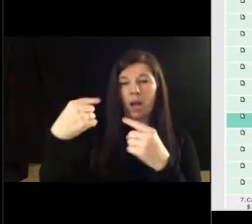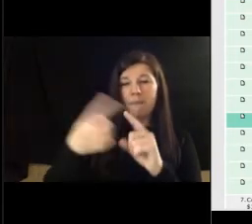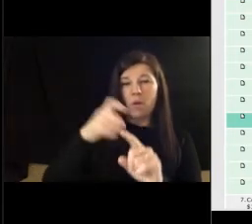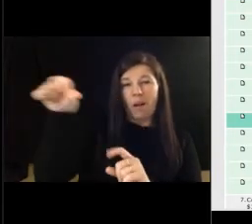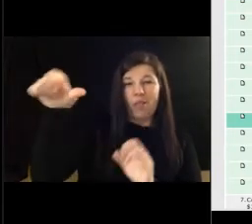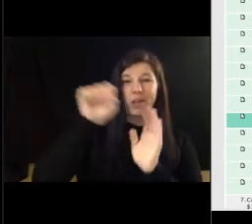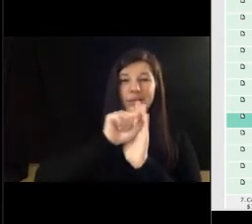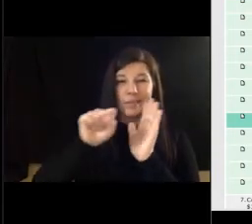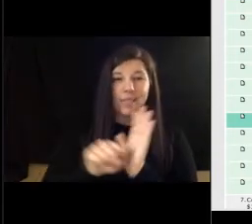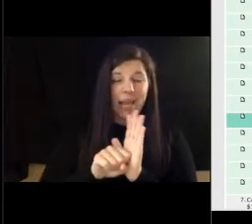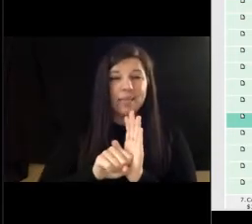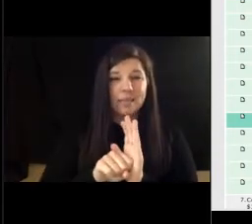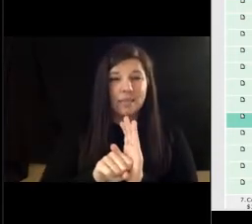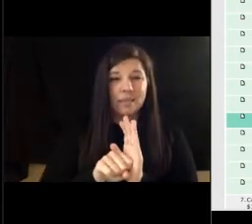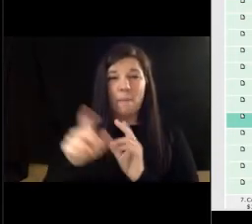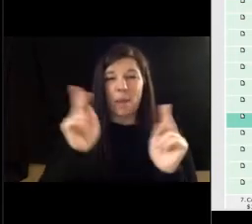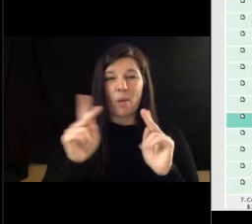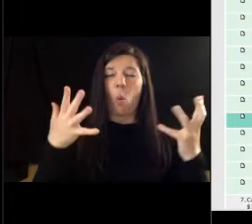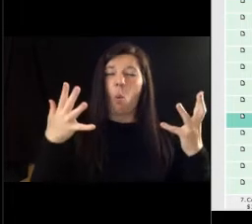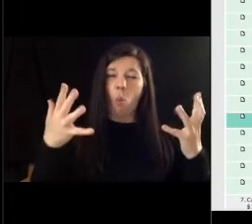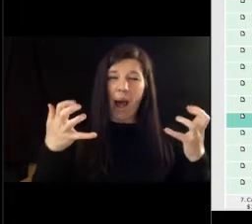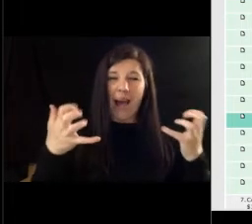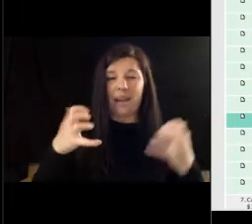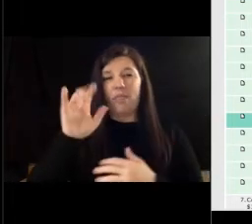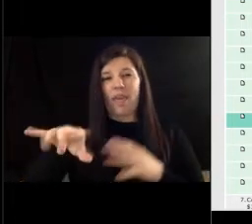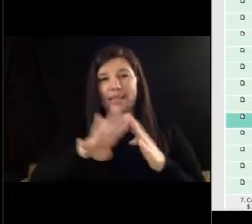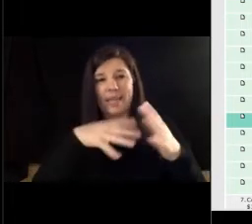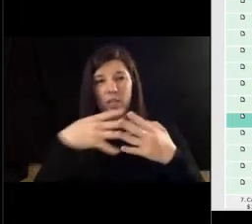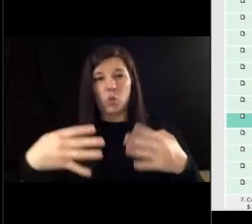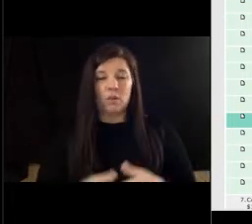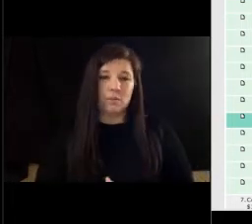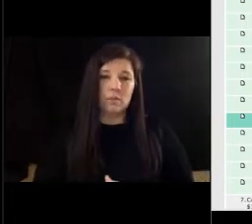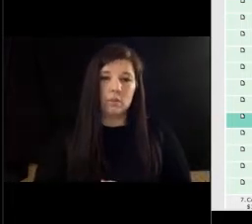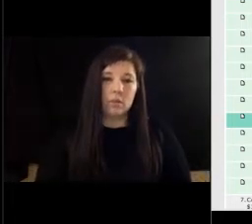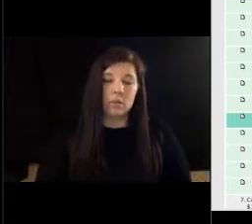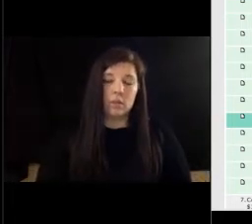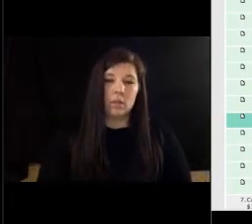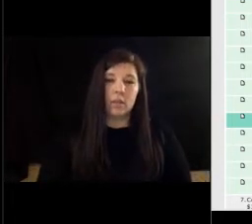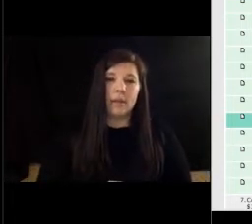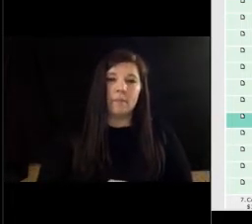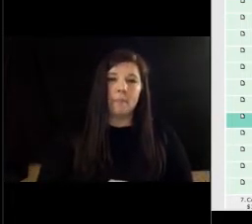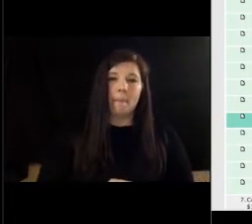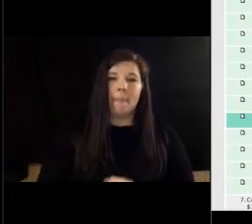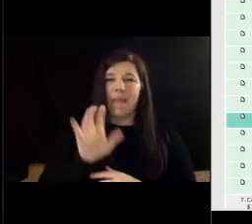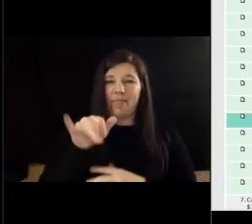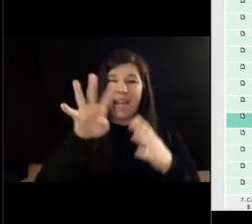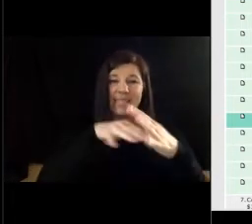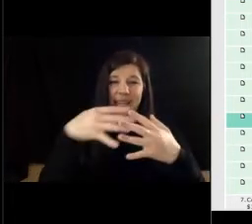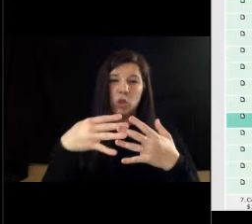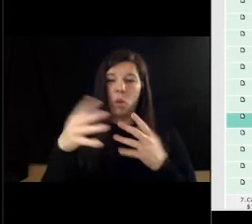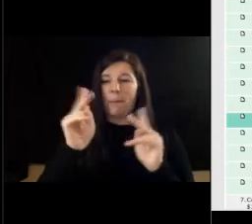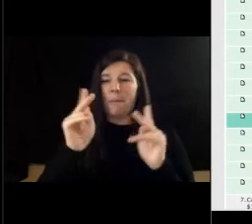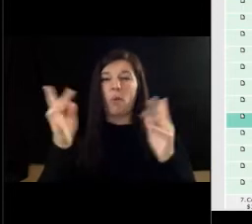to to work that schedule and uh it's you know it's a desirable thing and you